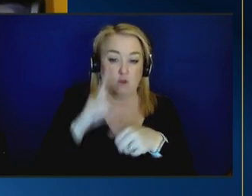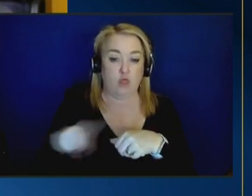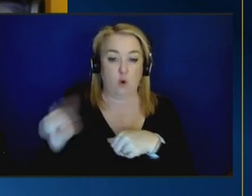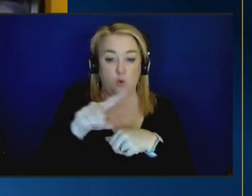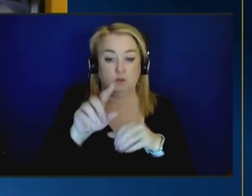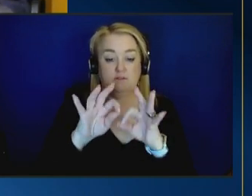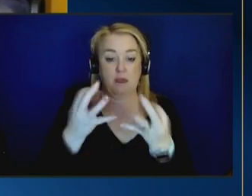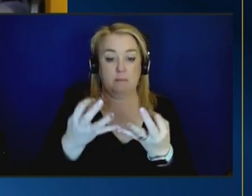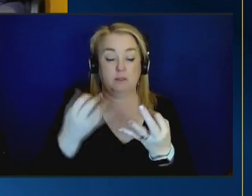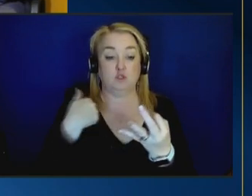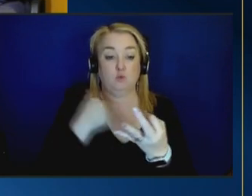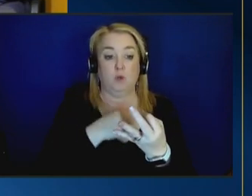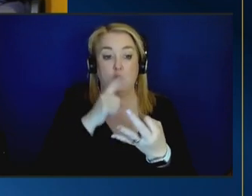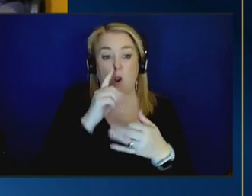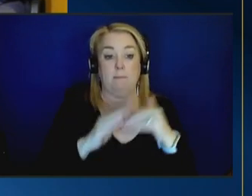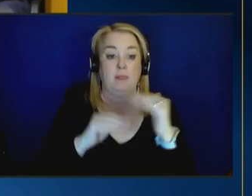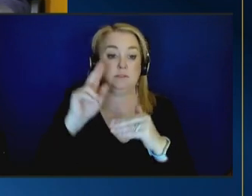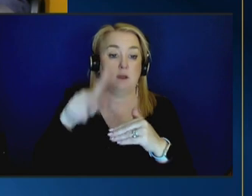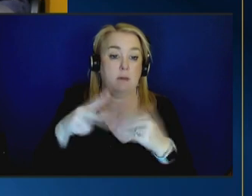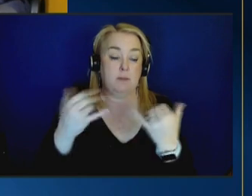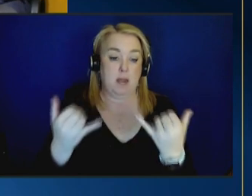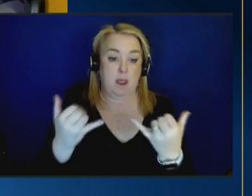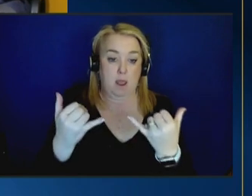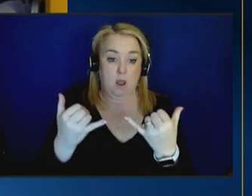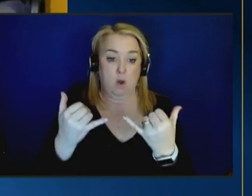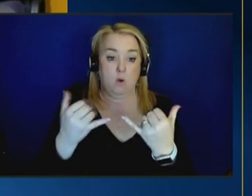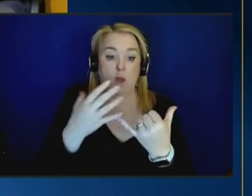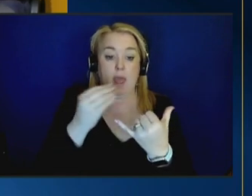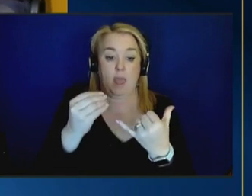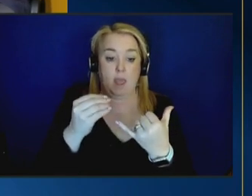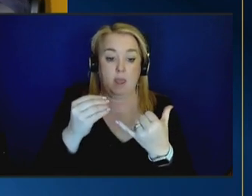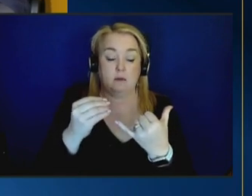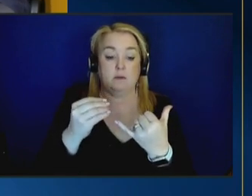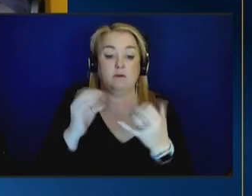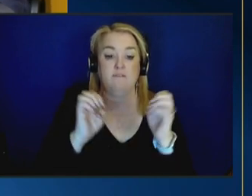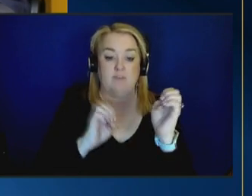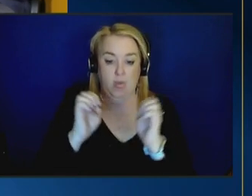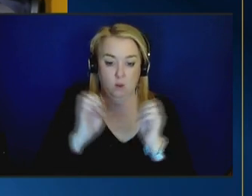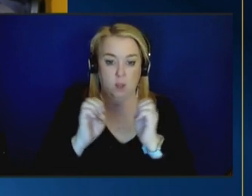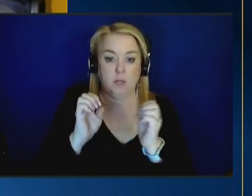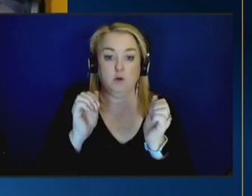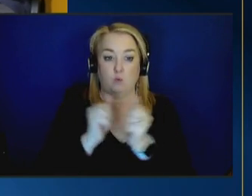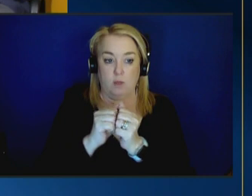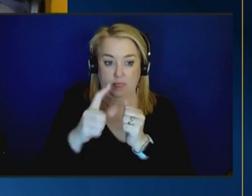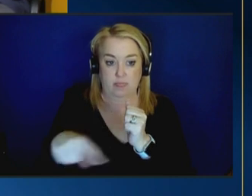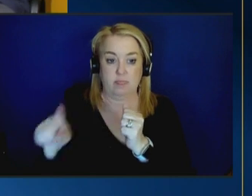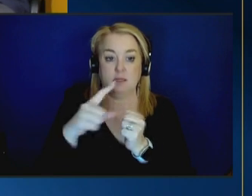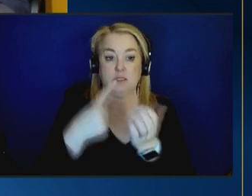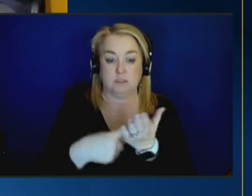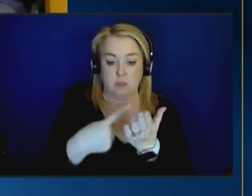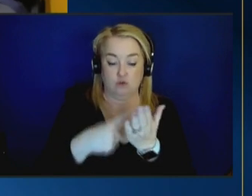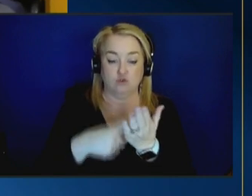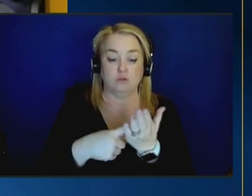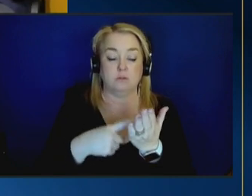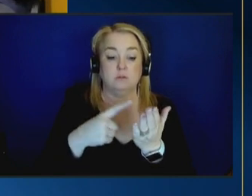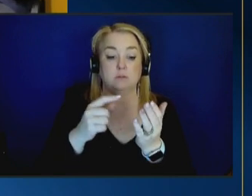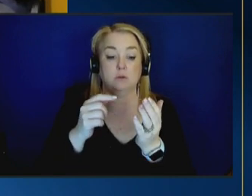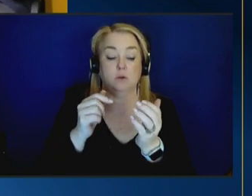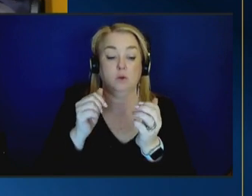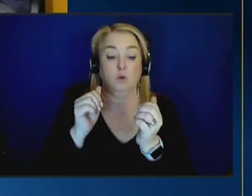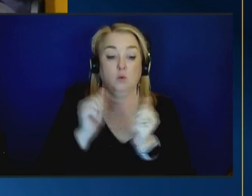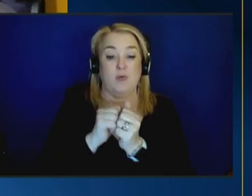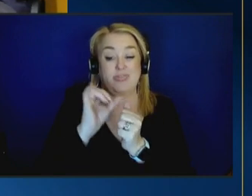we're sort of building up now also uh to be evaluated to the clearinghouse so uh it's been uh again that that landscape of